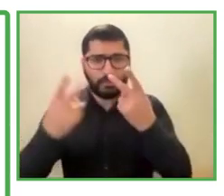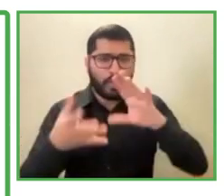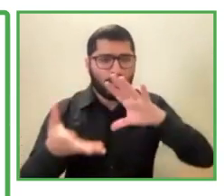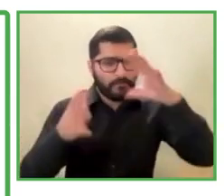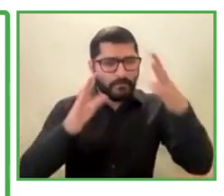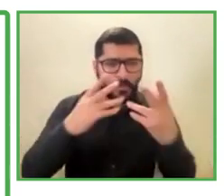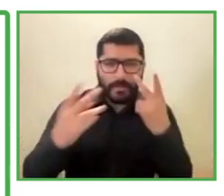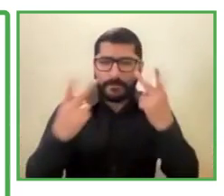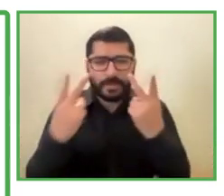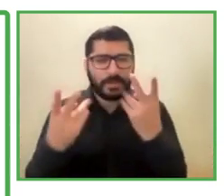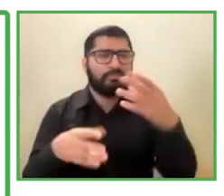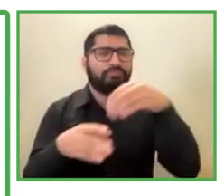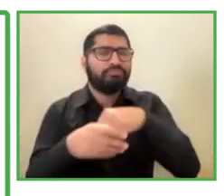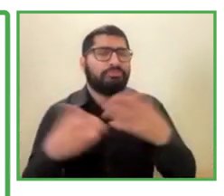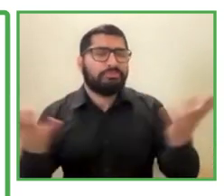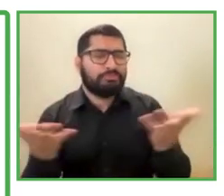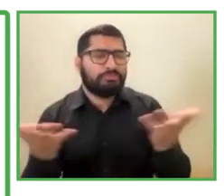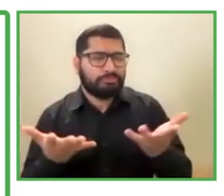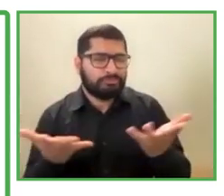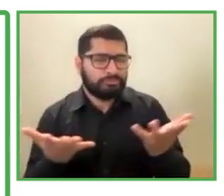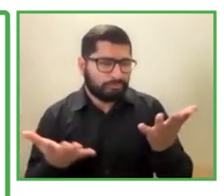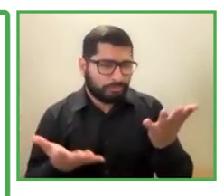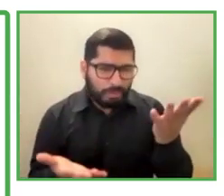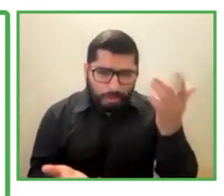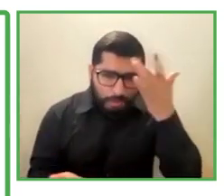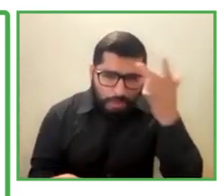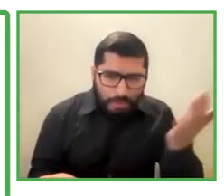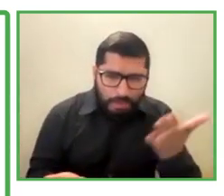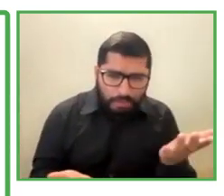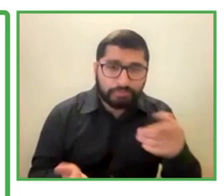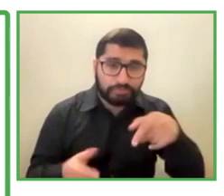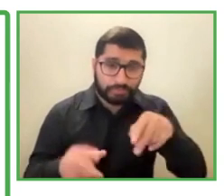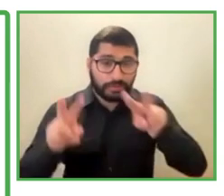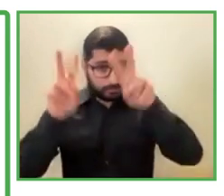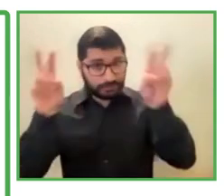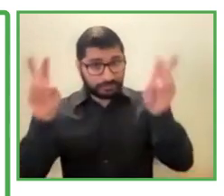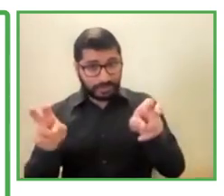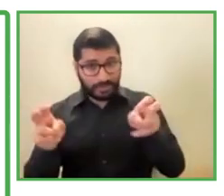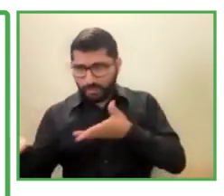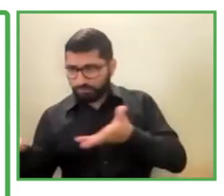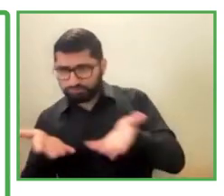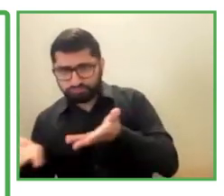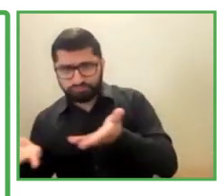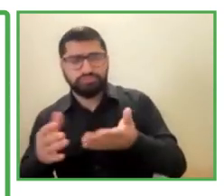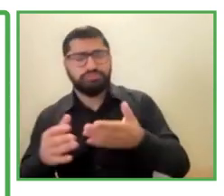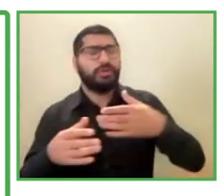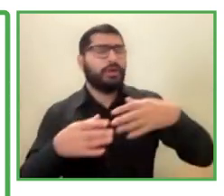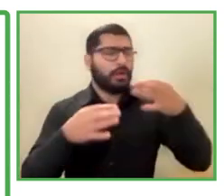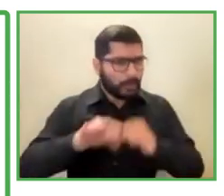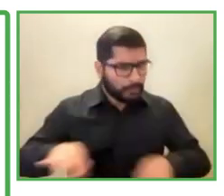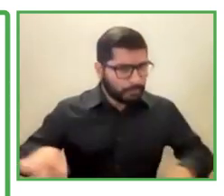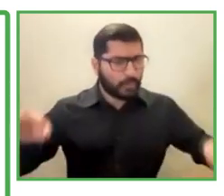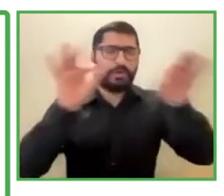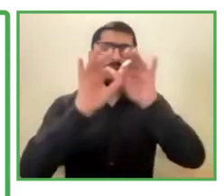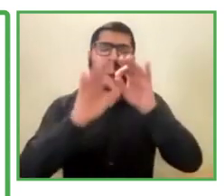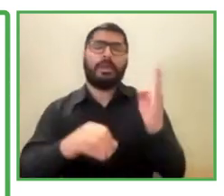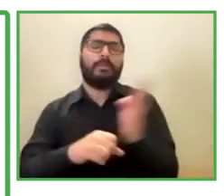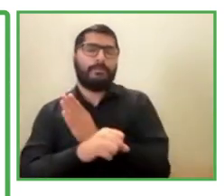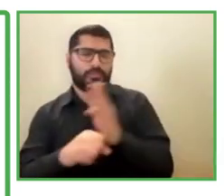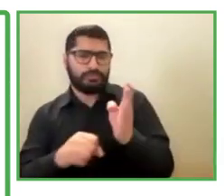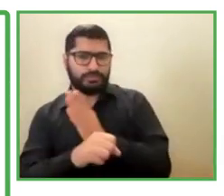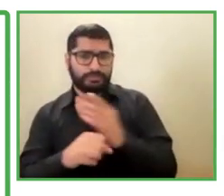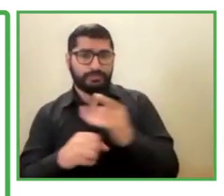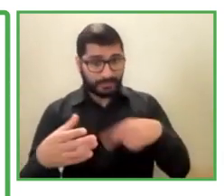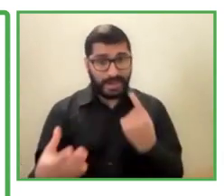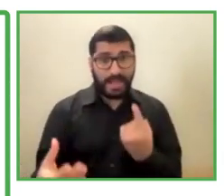important for the organization for the, you know, part of the inclusion and diversity. So while we also embrace